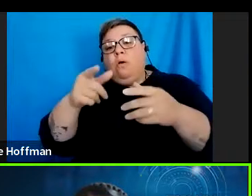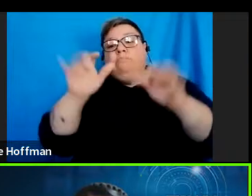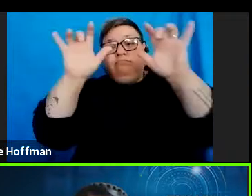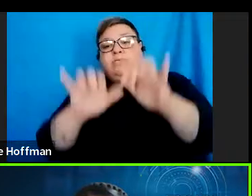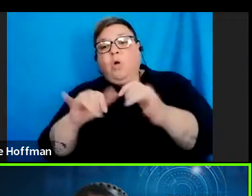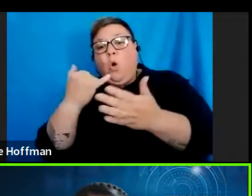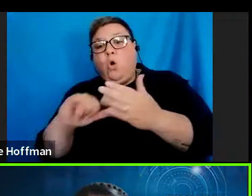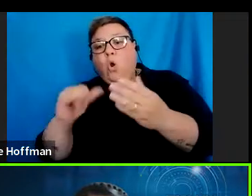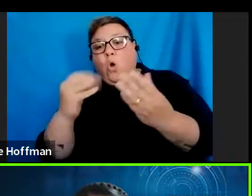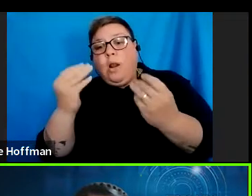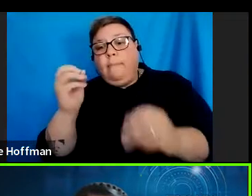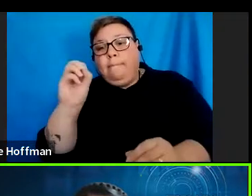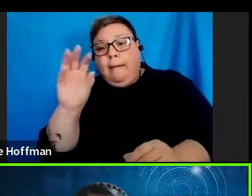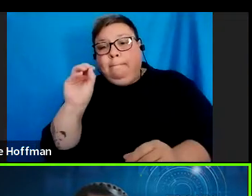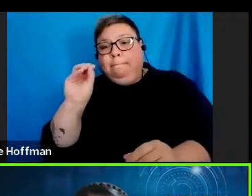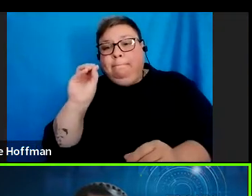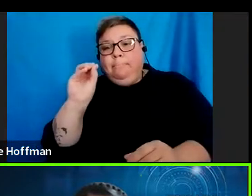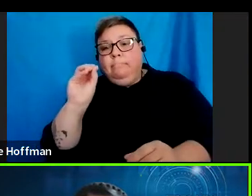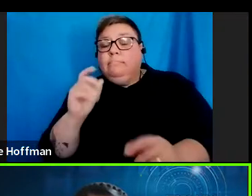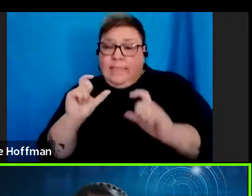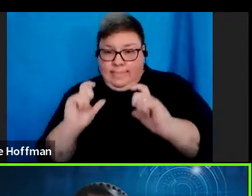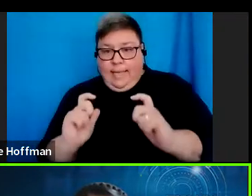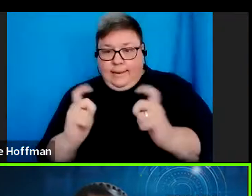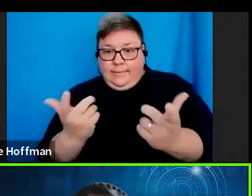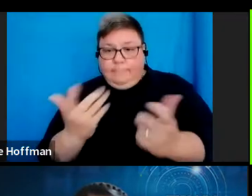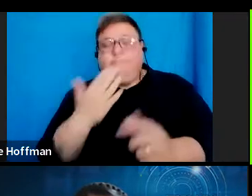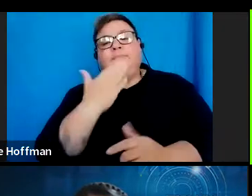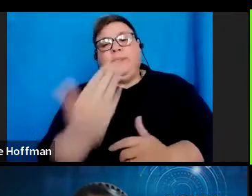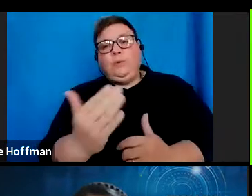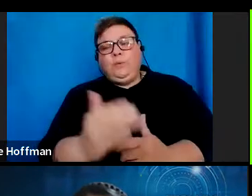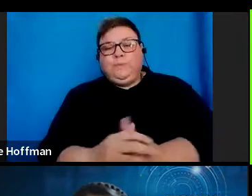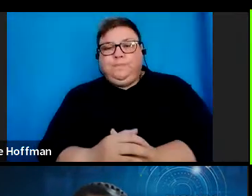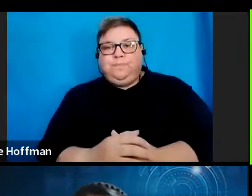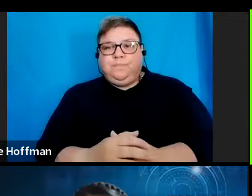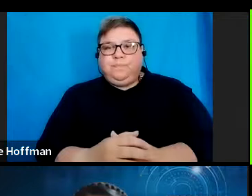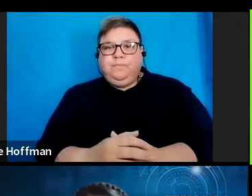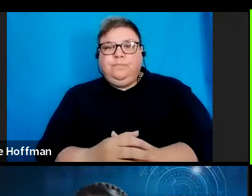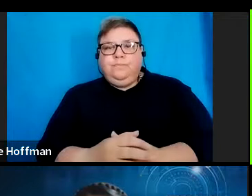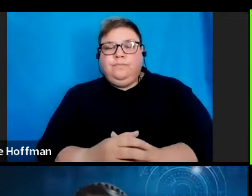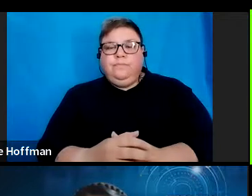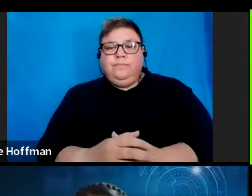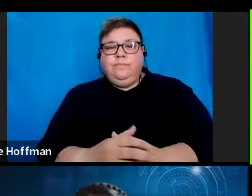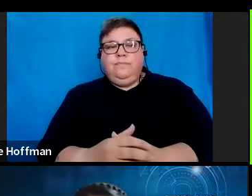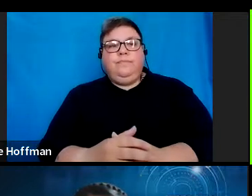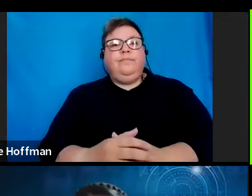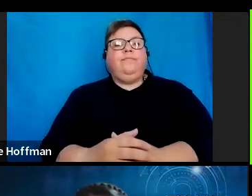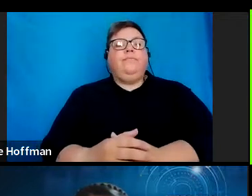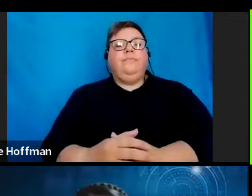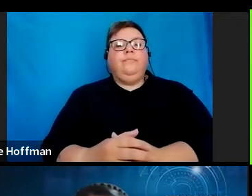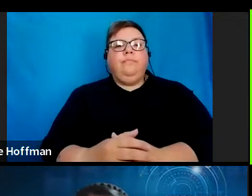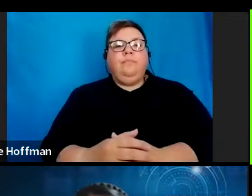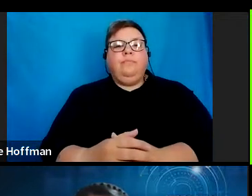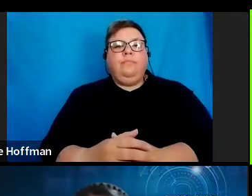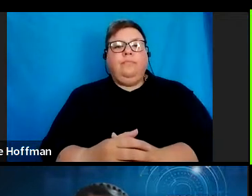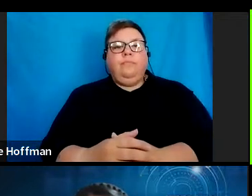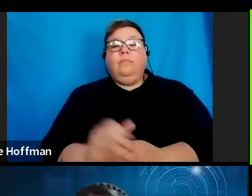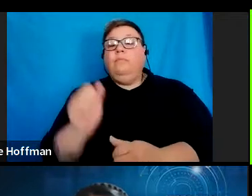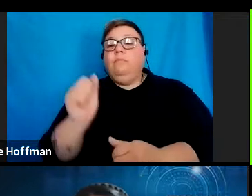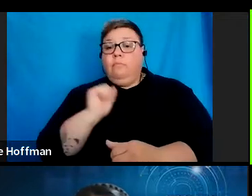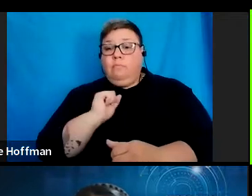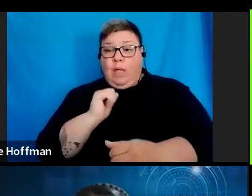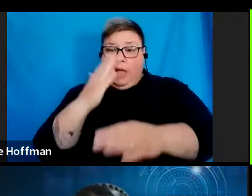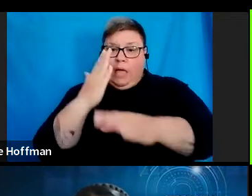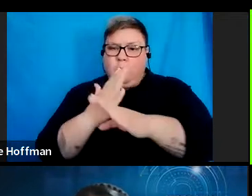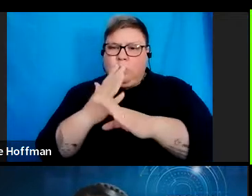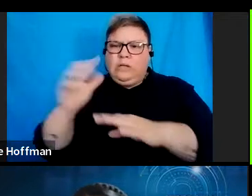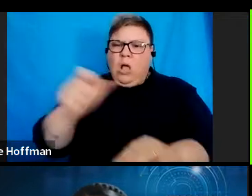application form. Thank you. Thank you very much, Vaneshni. My employer is taking too long